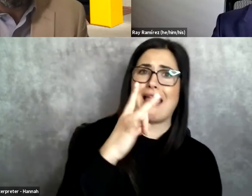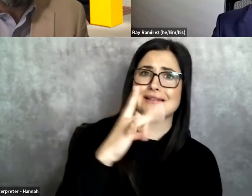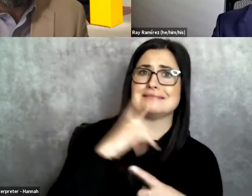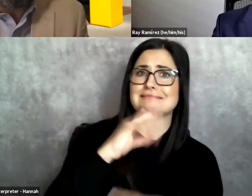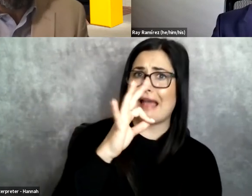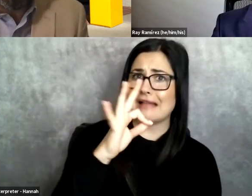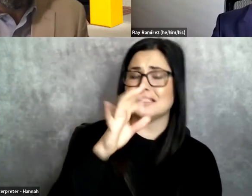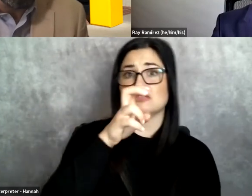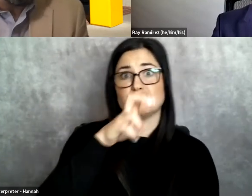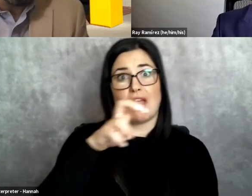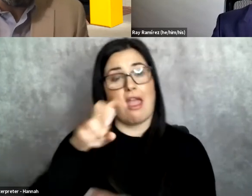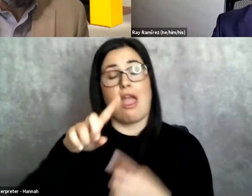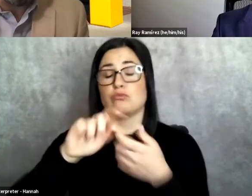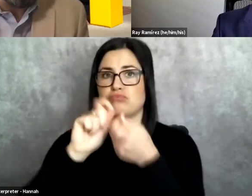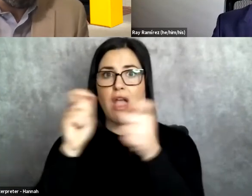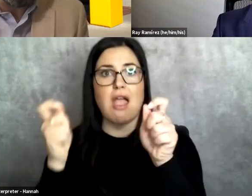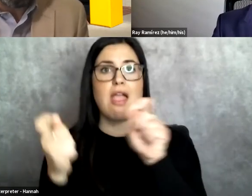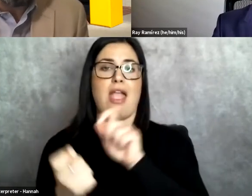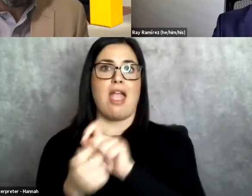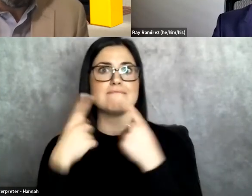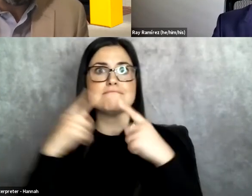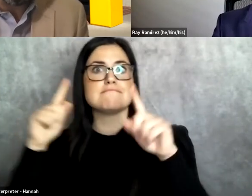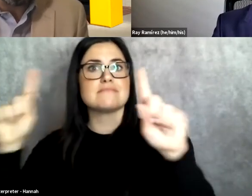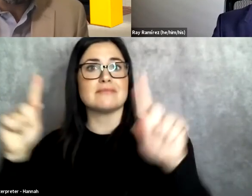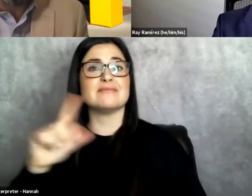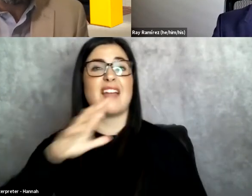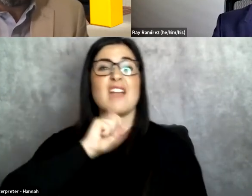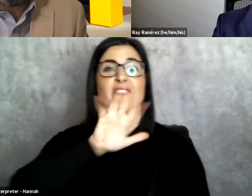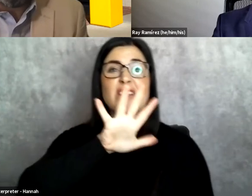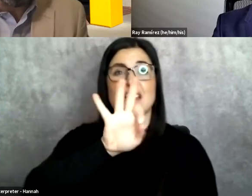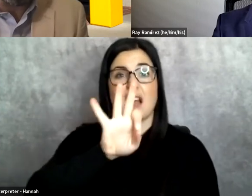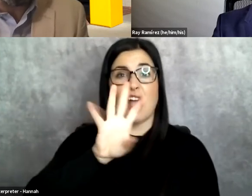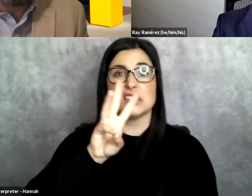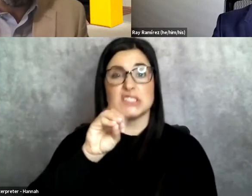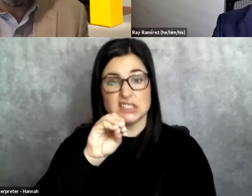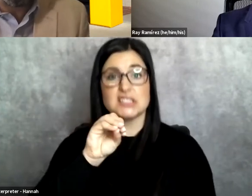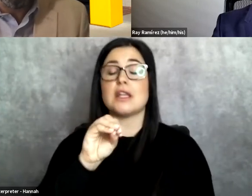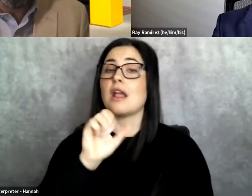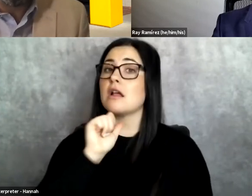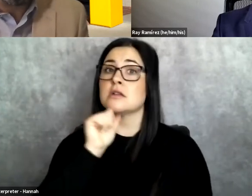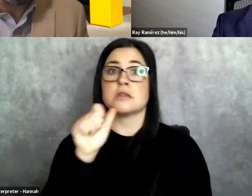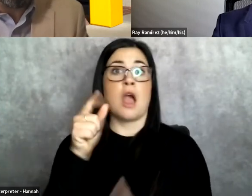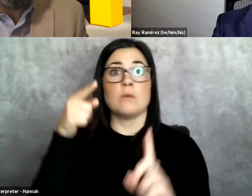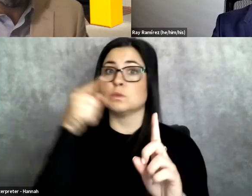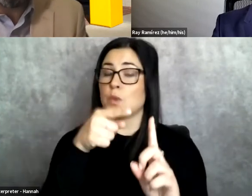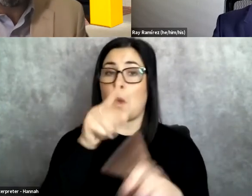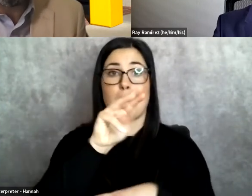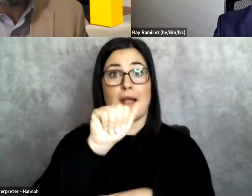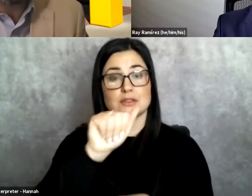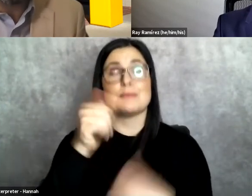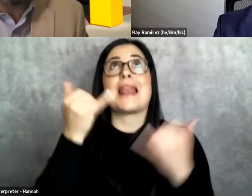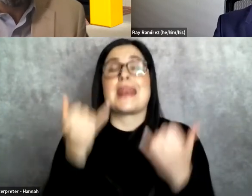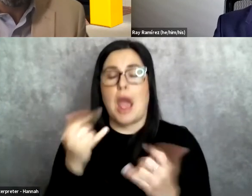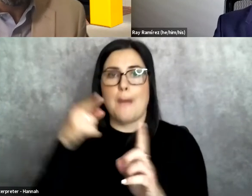old that have transformed their lives to people at, you know, at 59, 60 years old that are not pursuing their masters, right? There are so many rich